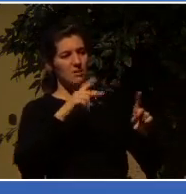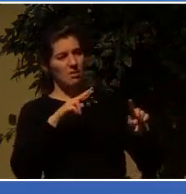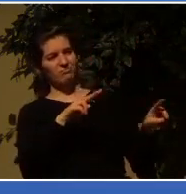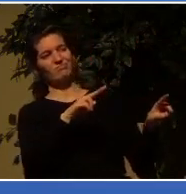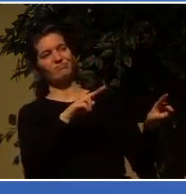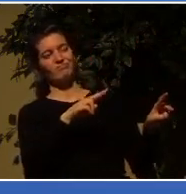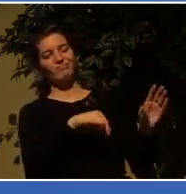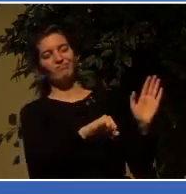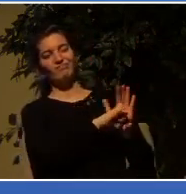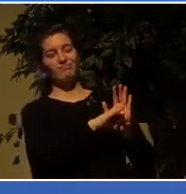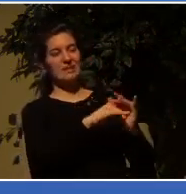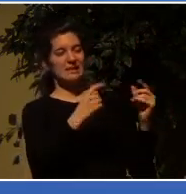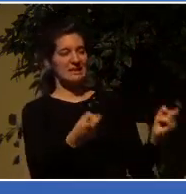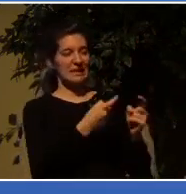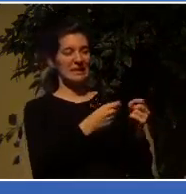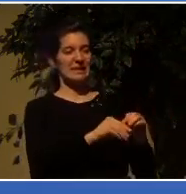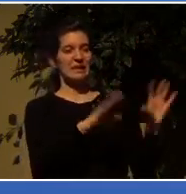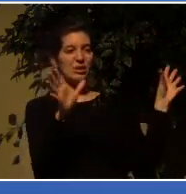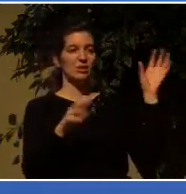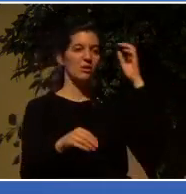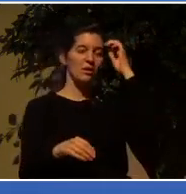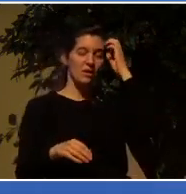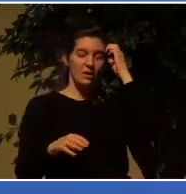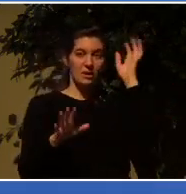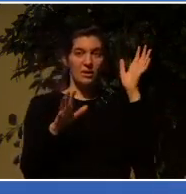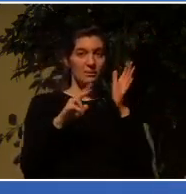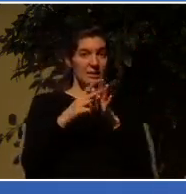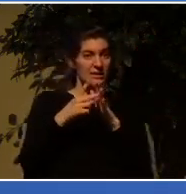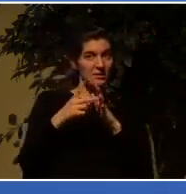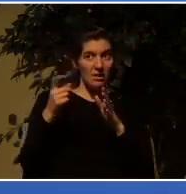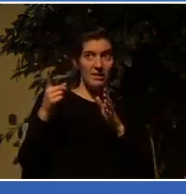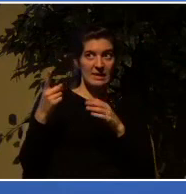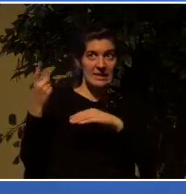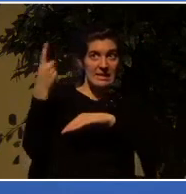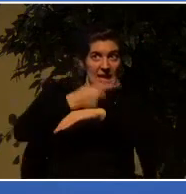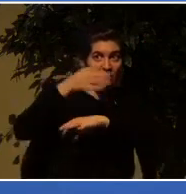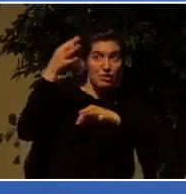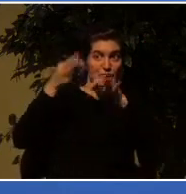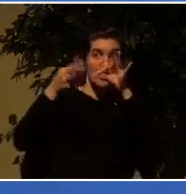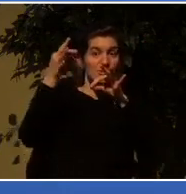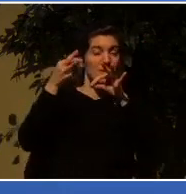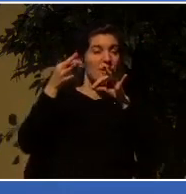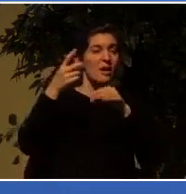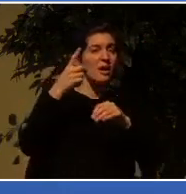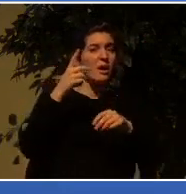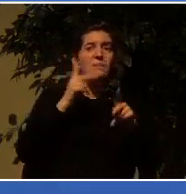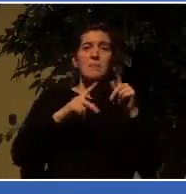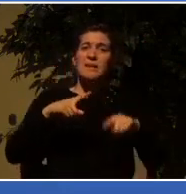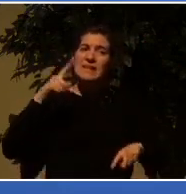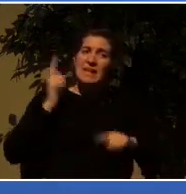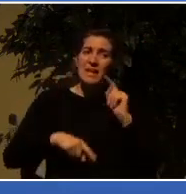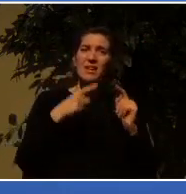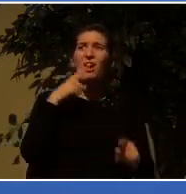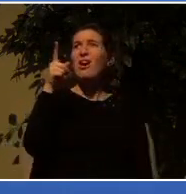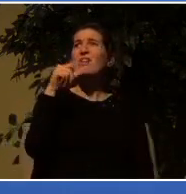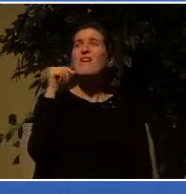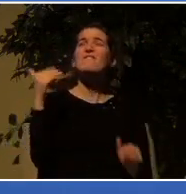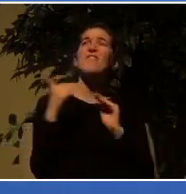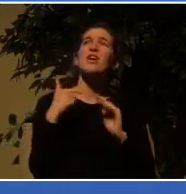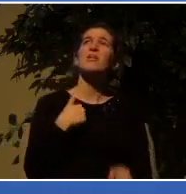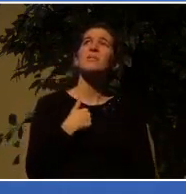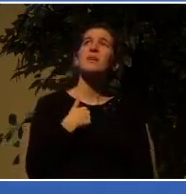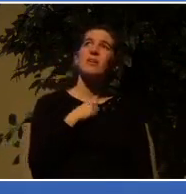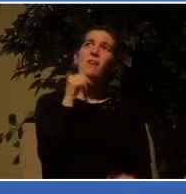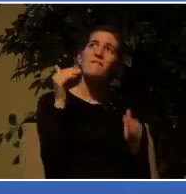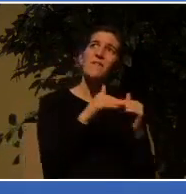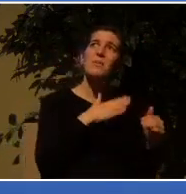this nobody will be able to say God you were unfair to me you were unfair to my wife you were unfair to my